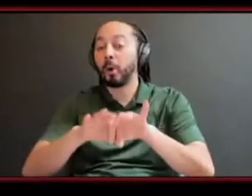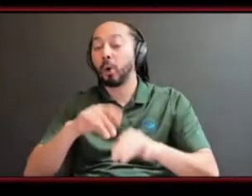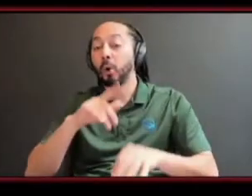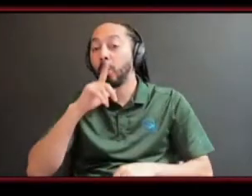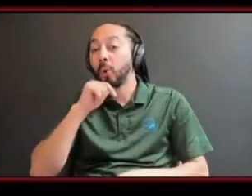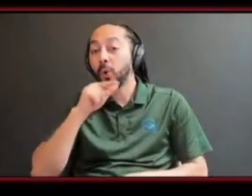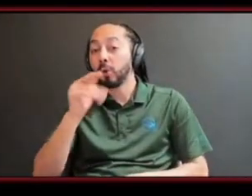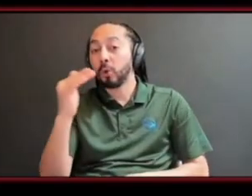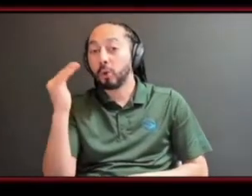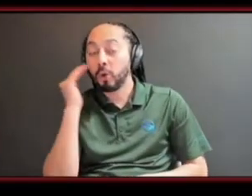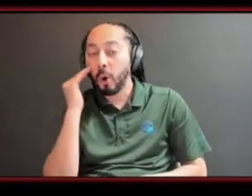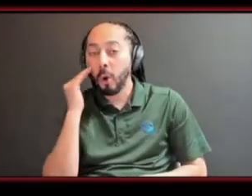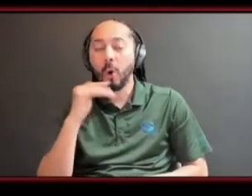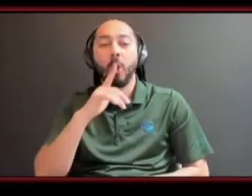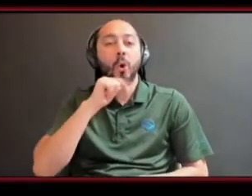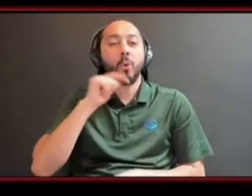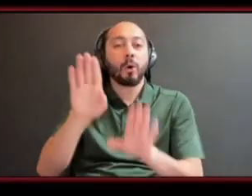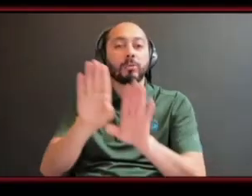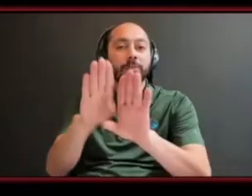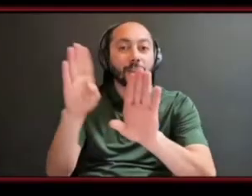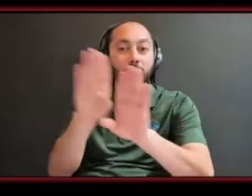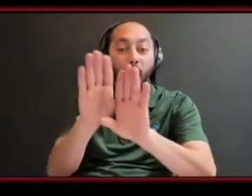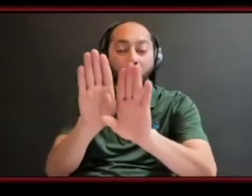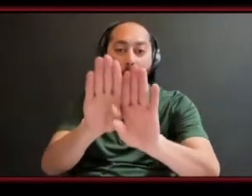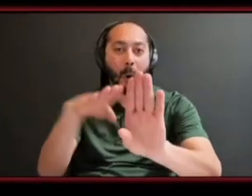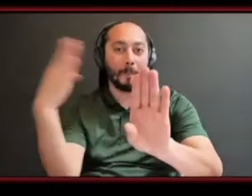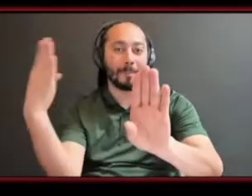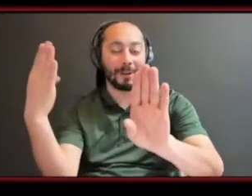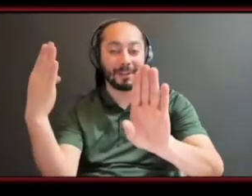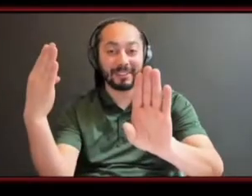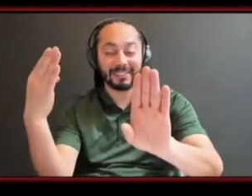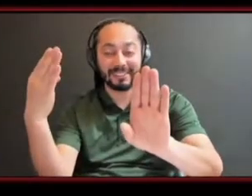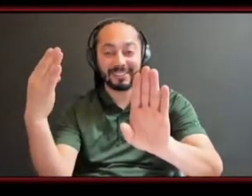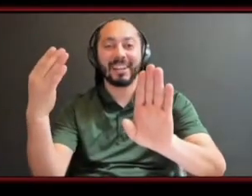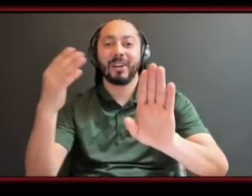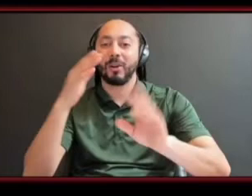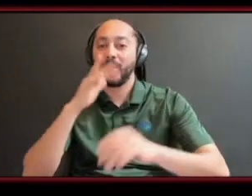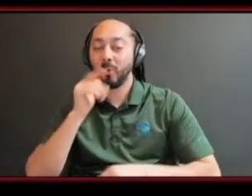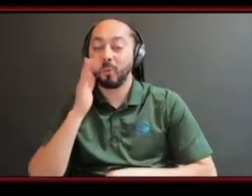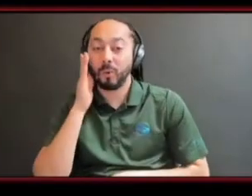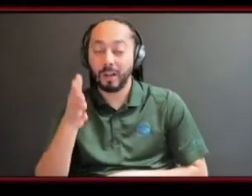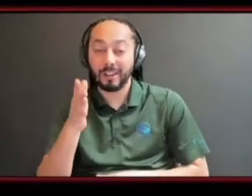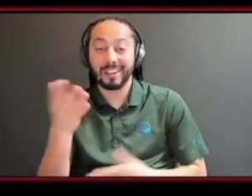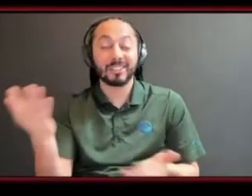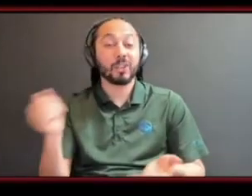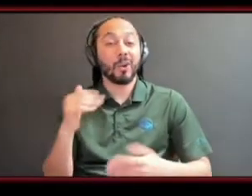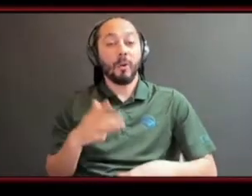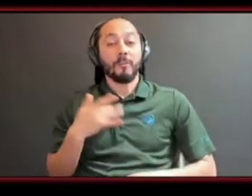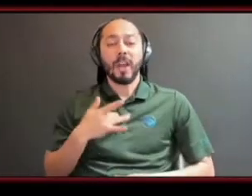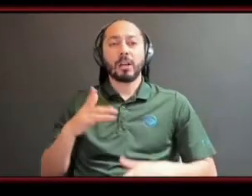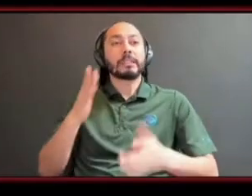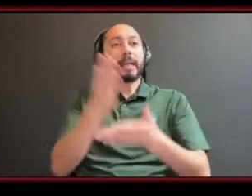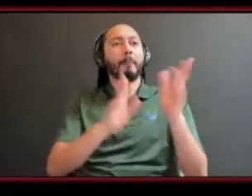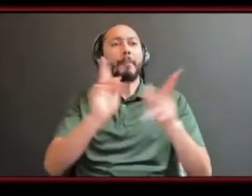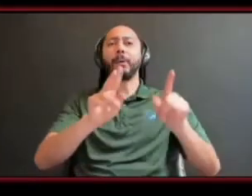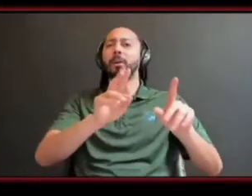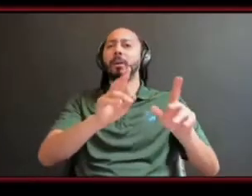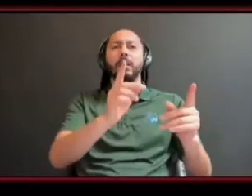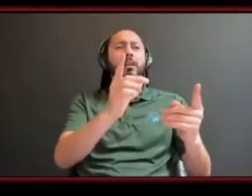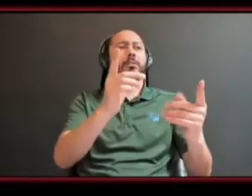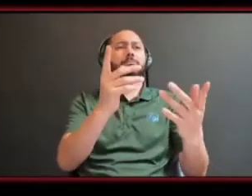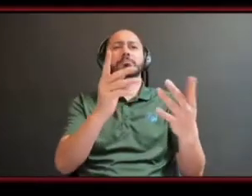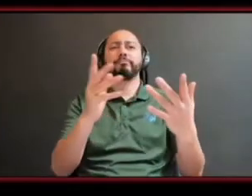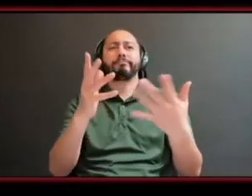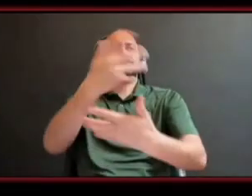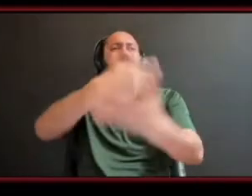that door and the people you thought may not have been a sort of relevant in your process are some of the most important people you might